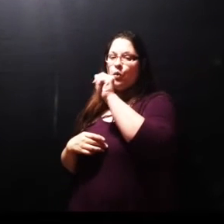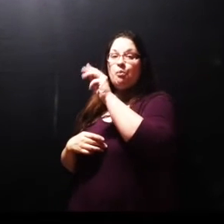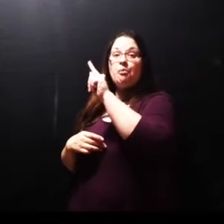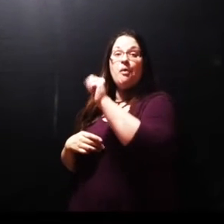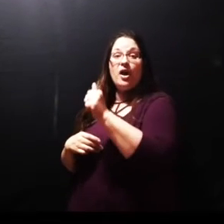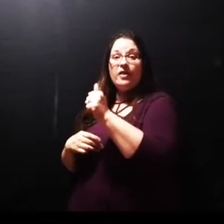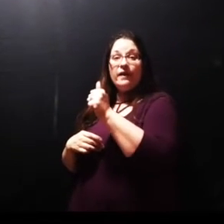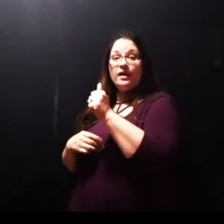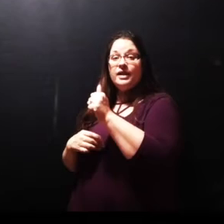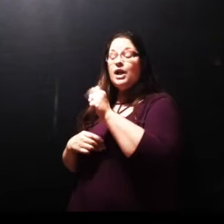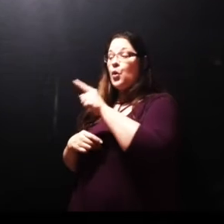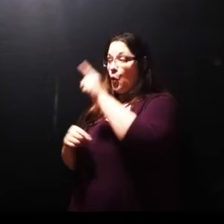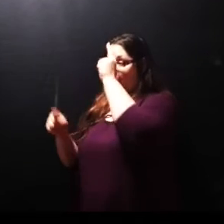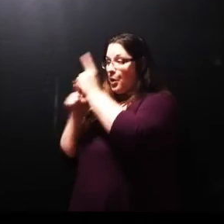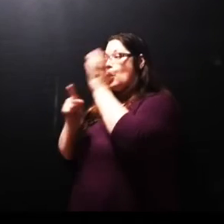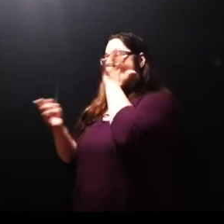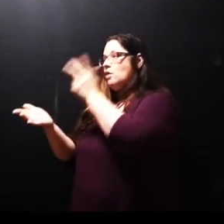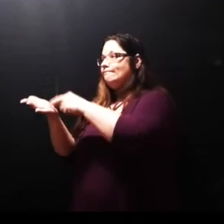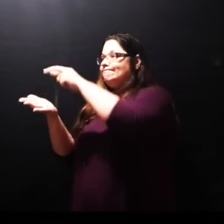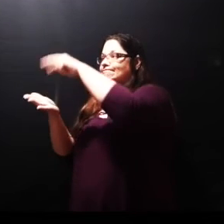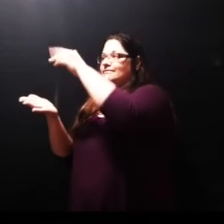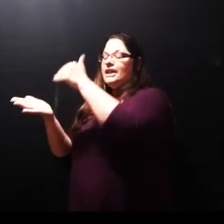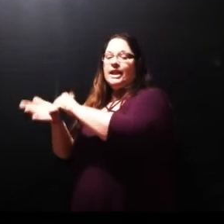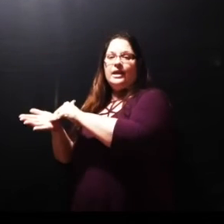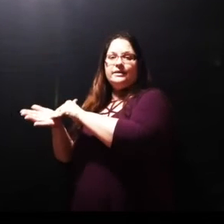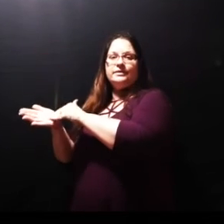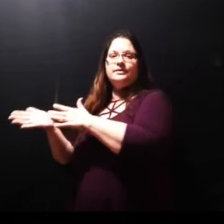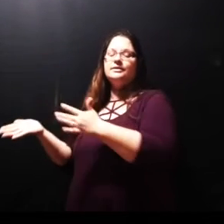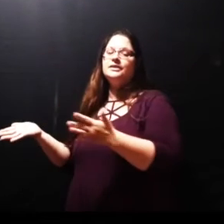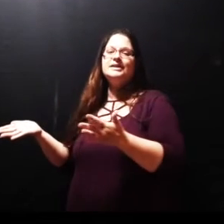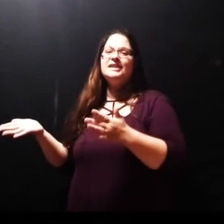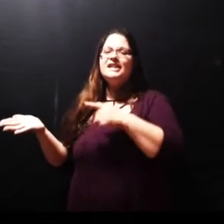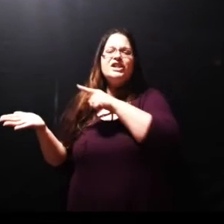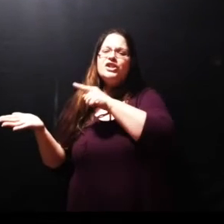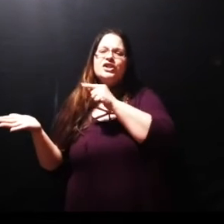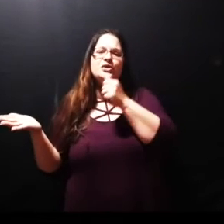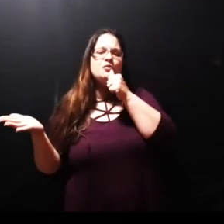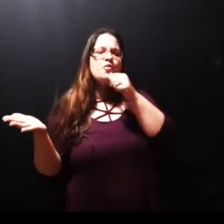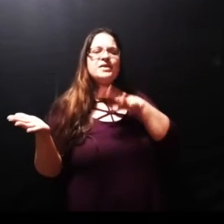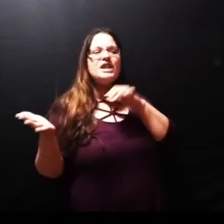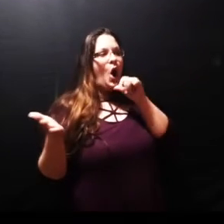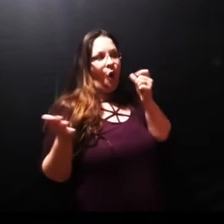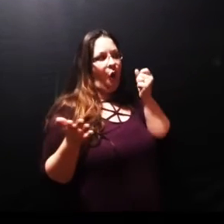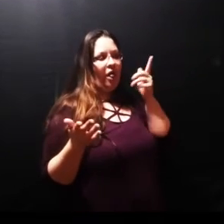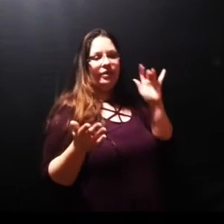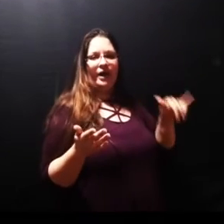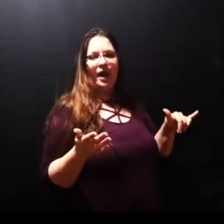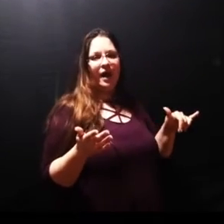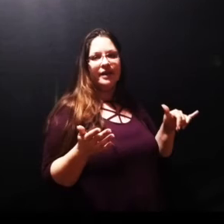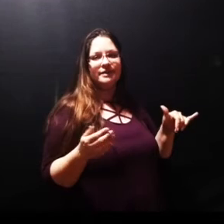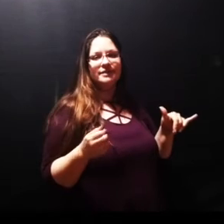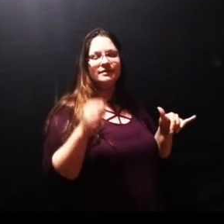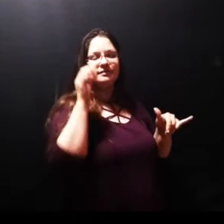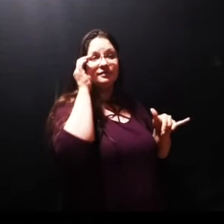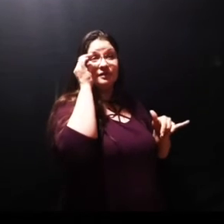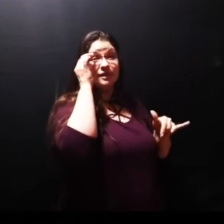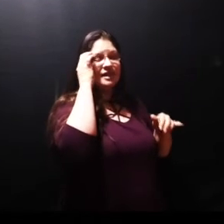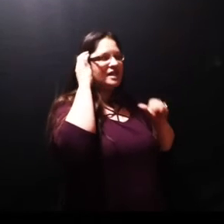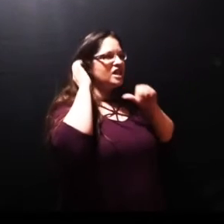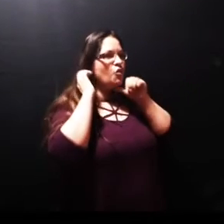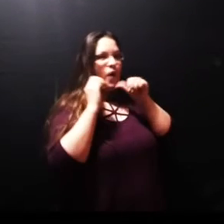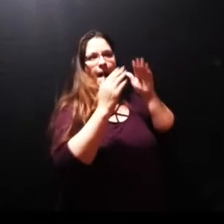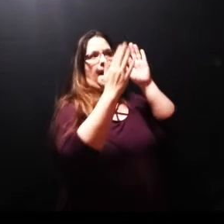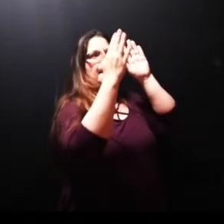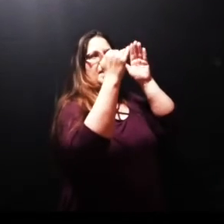didn't understand that the miracle was coming that day the miracle as it came would be very unexpected to Mary and to Martha and to the